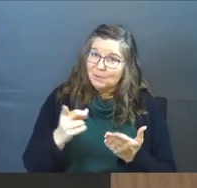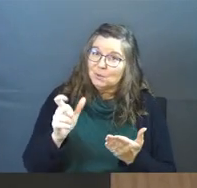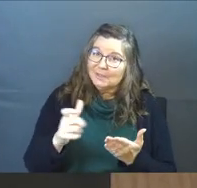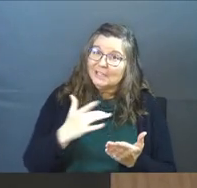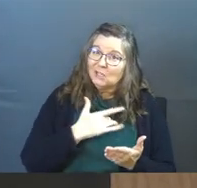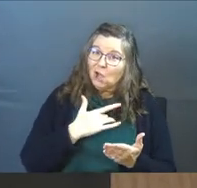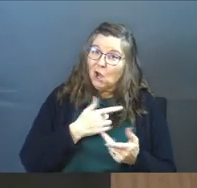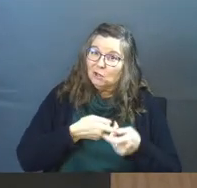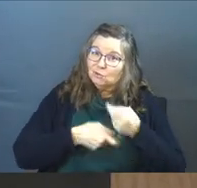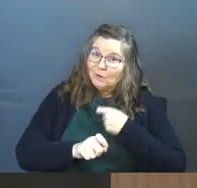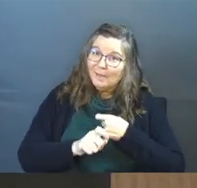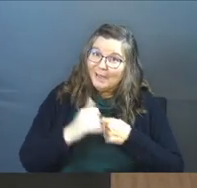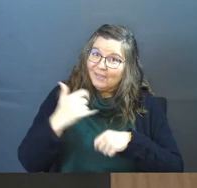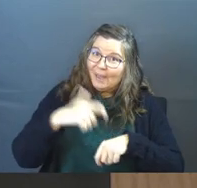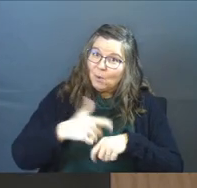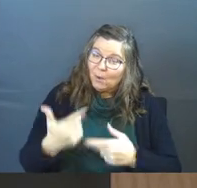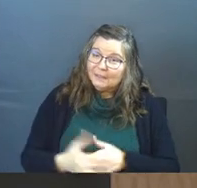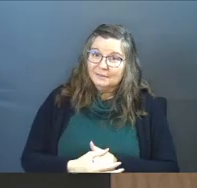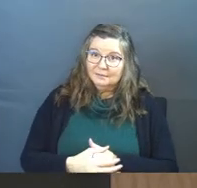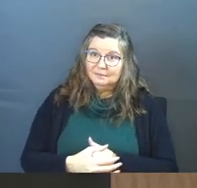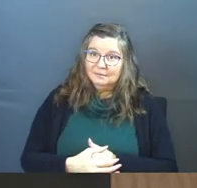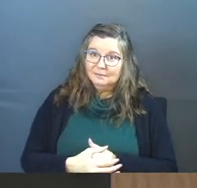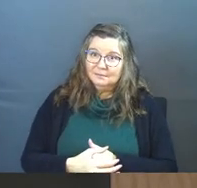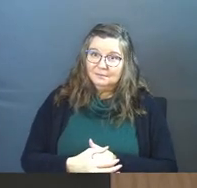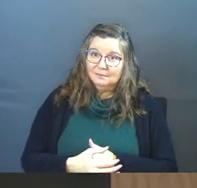you need a heart transplant at that point.